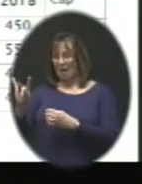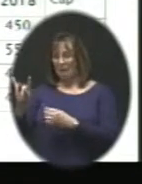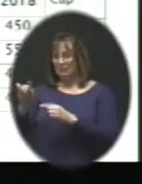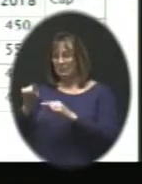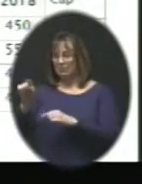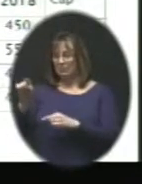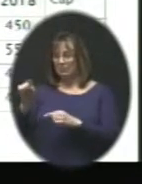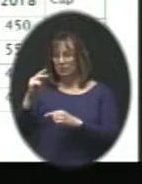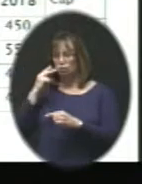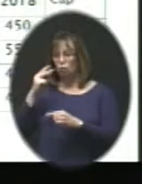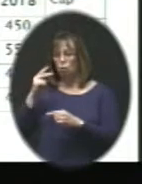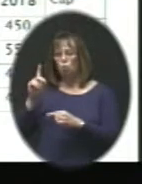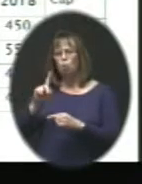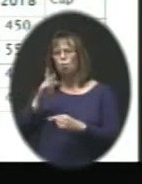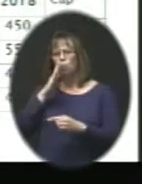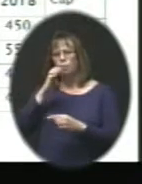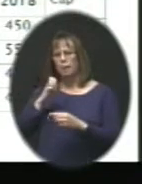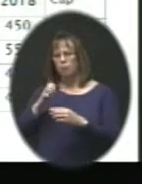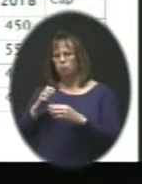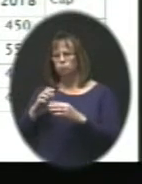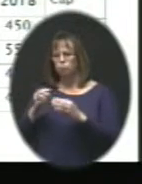be as we project out?